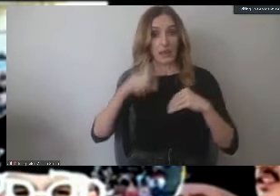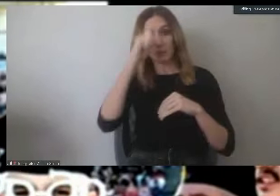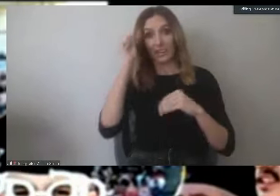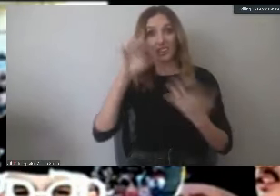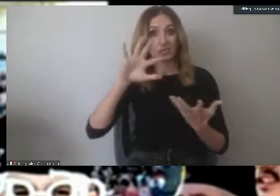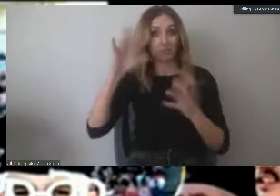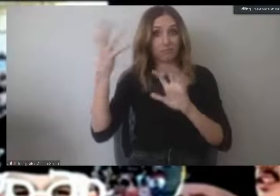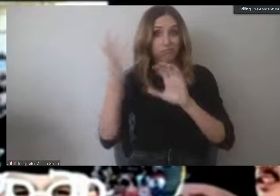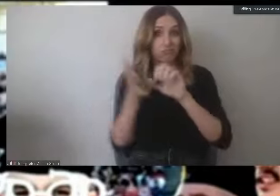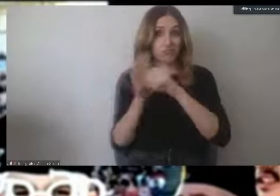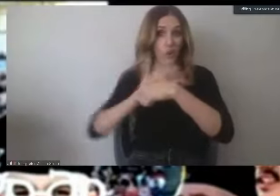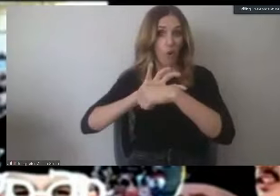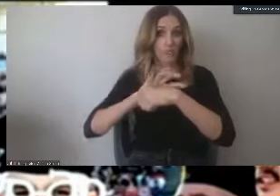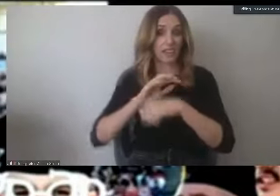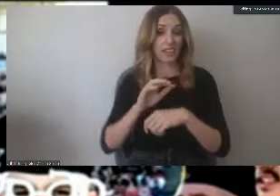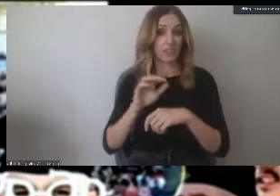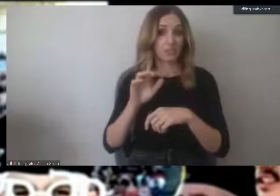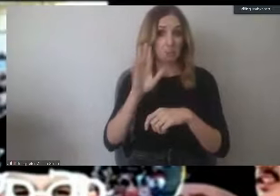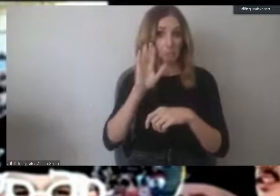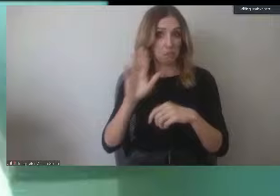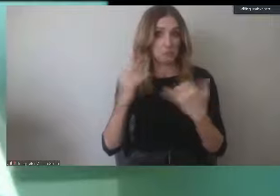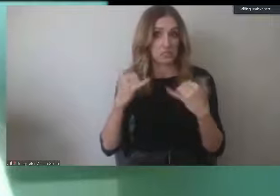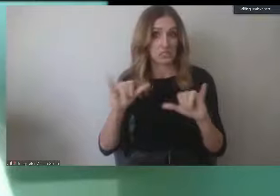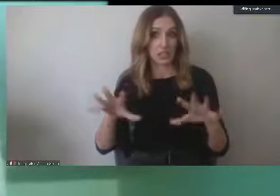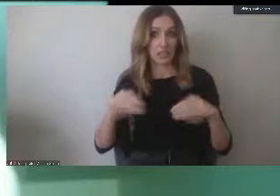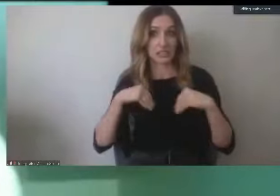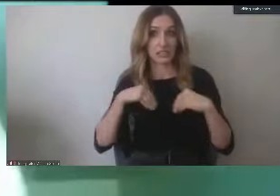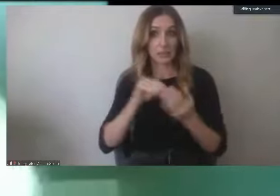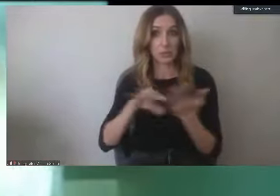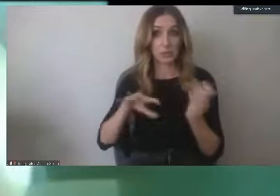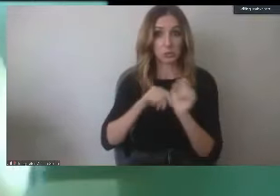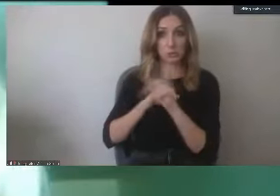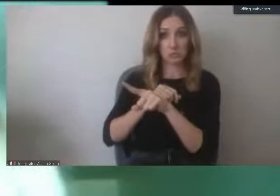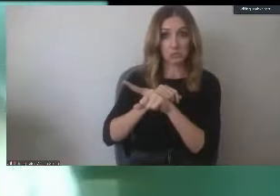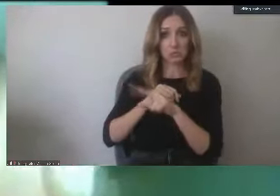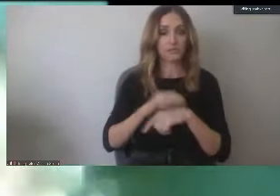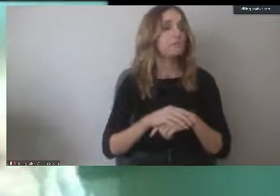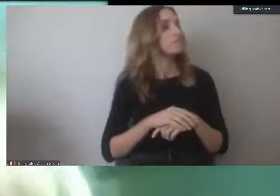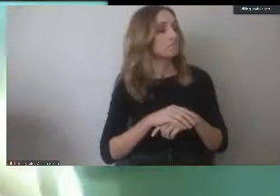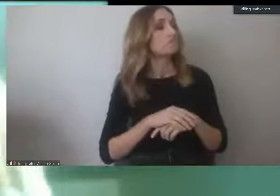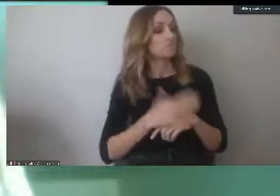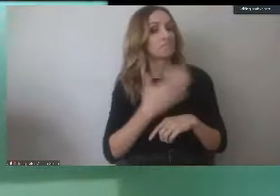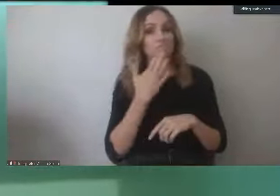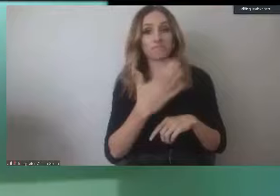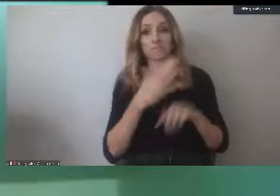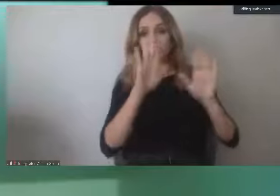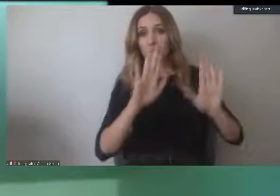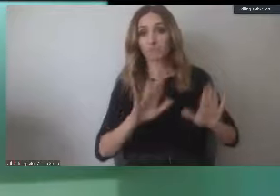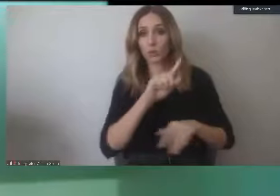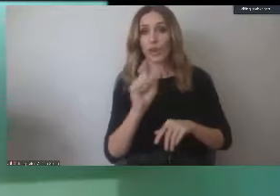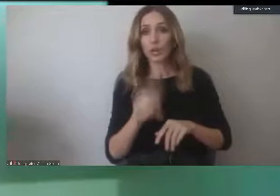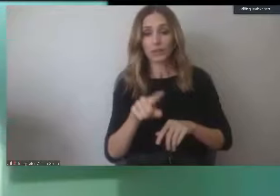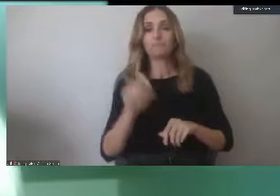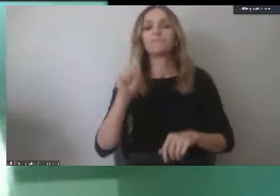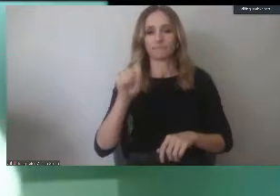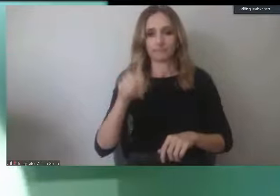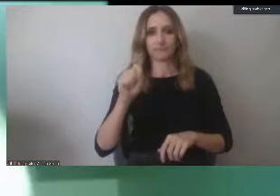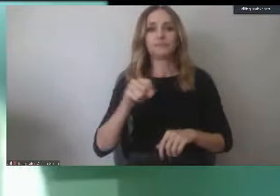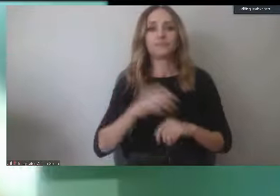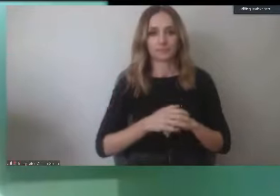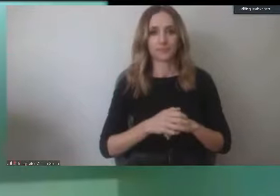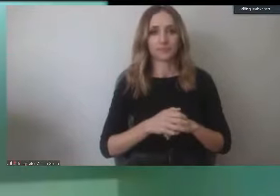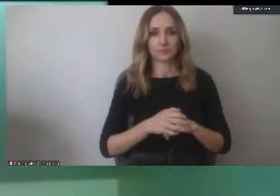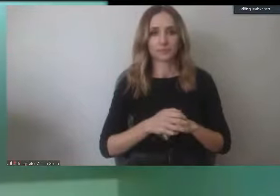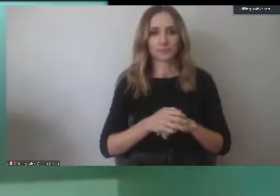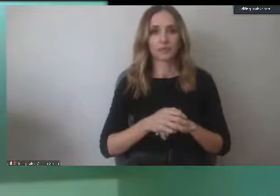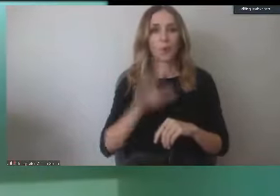are they accepting a new group of students? Thank you. Great question. Yes, absolutely. We plan on admitting a new